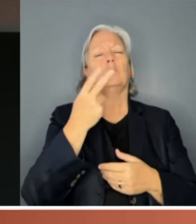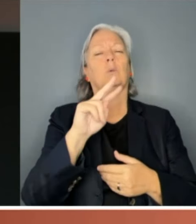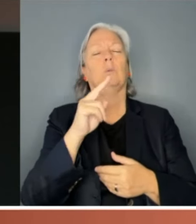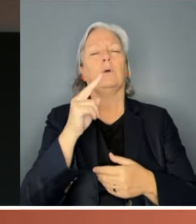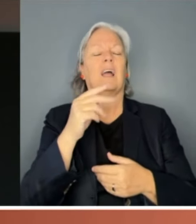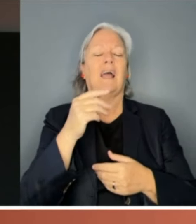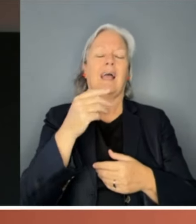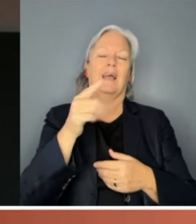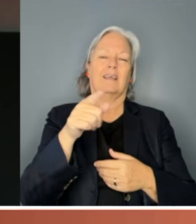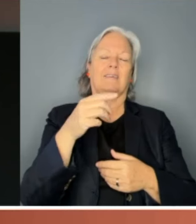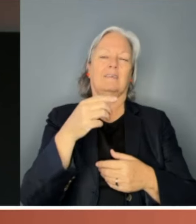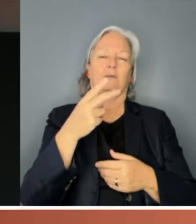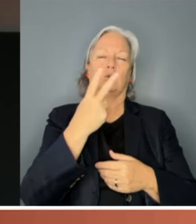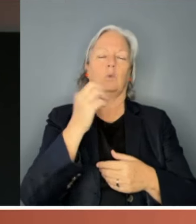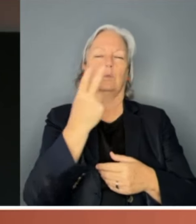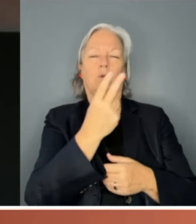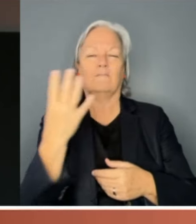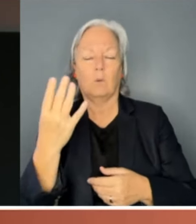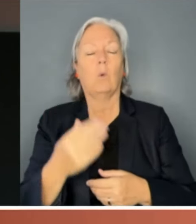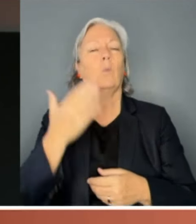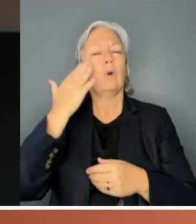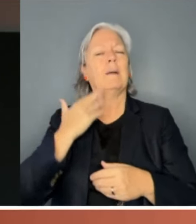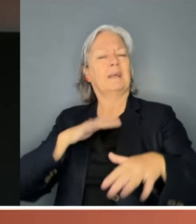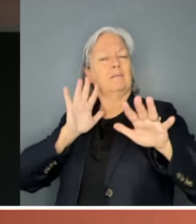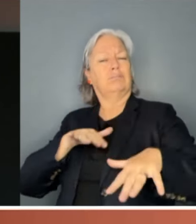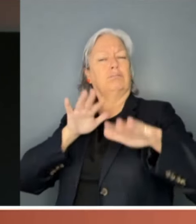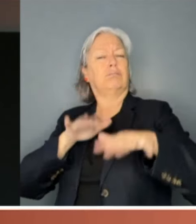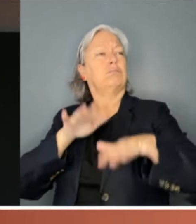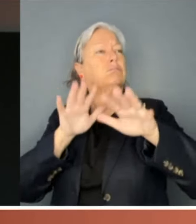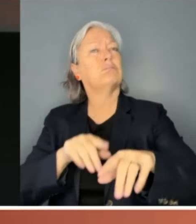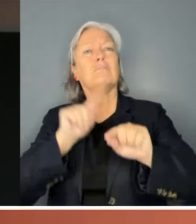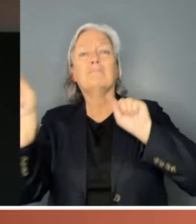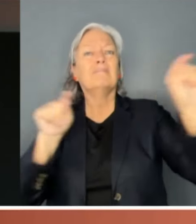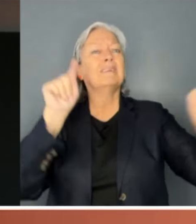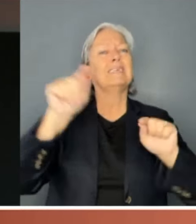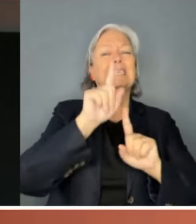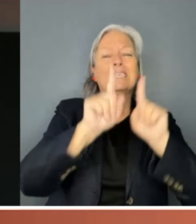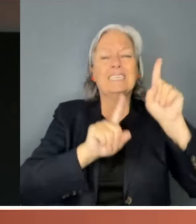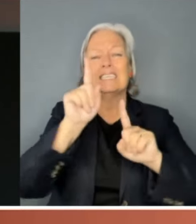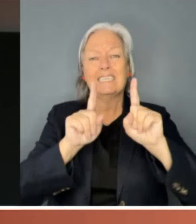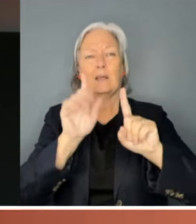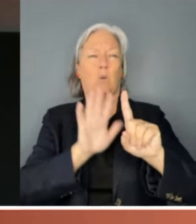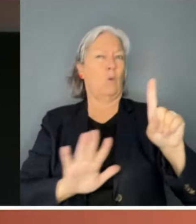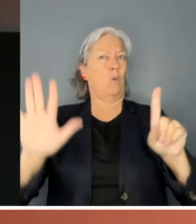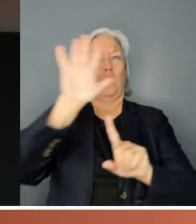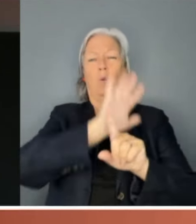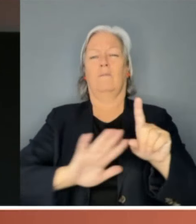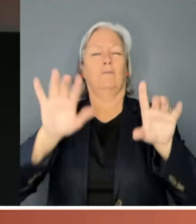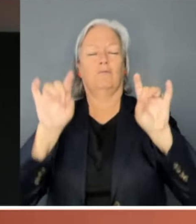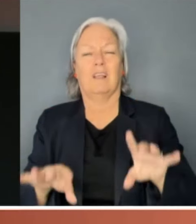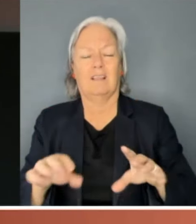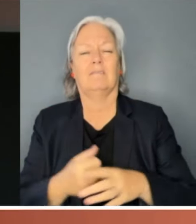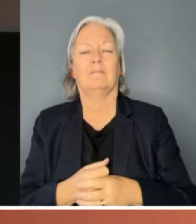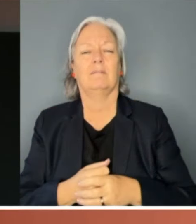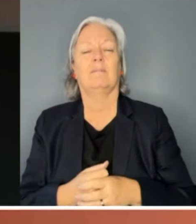collectively bellowed on the streets and cities in towns right around the country to take the talk about women